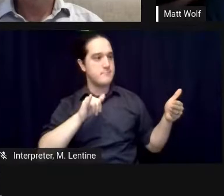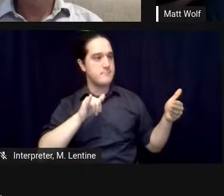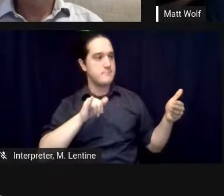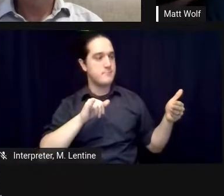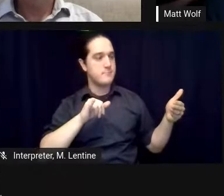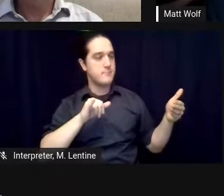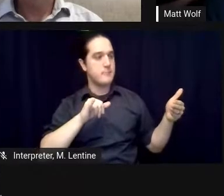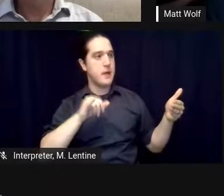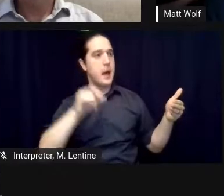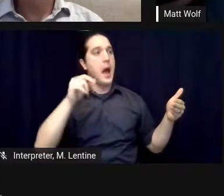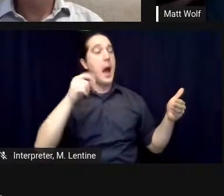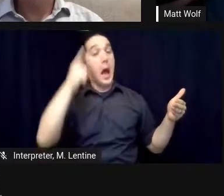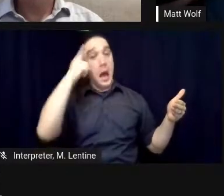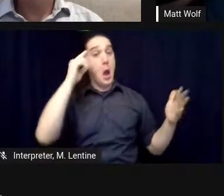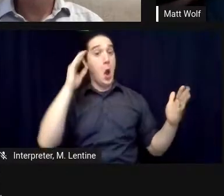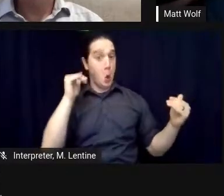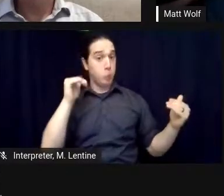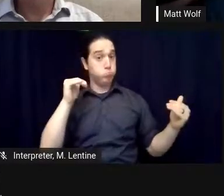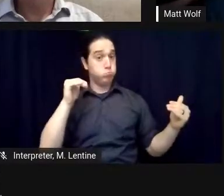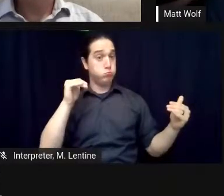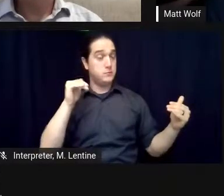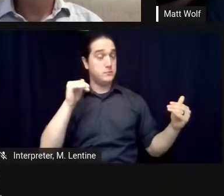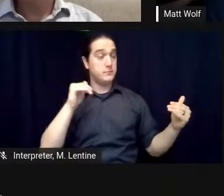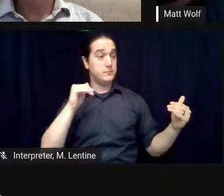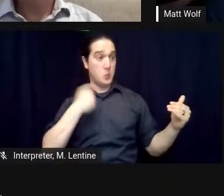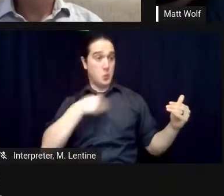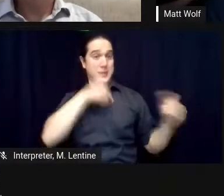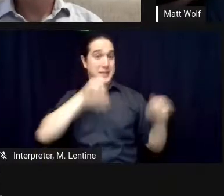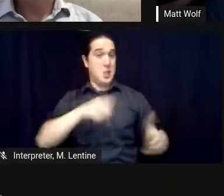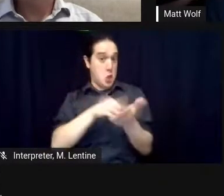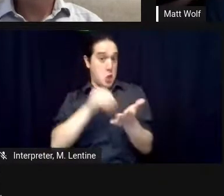come to the fore as as we're in this difficult time